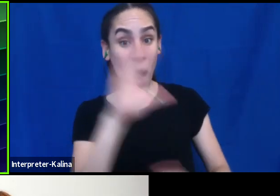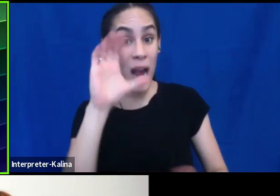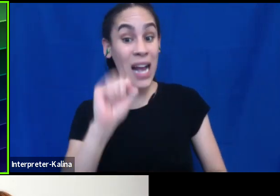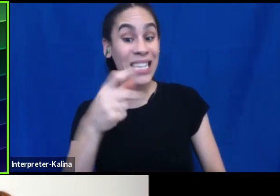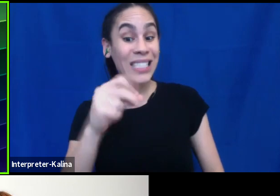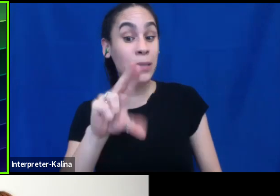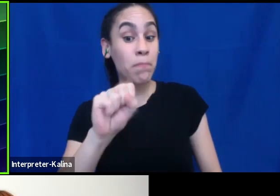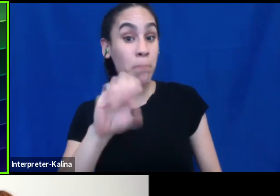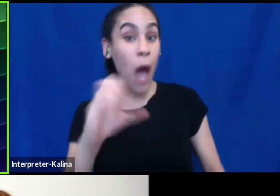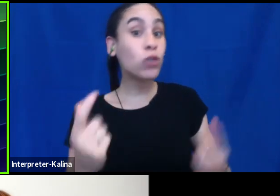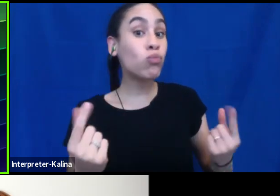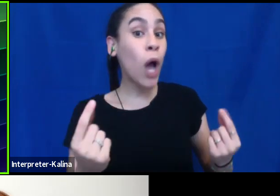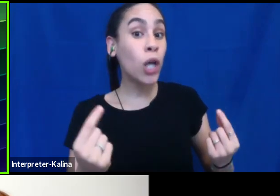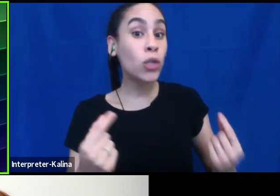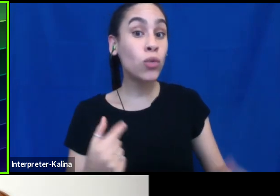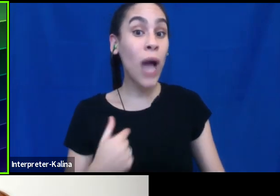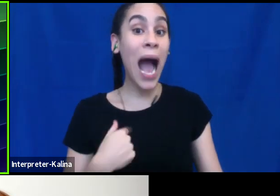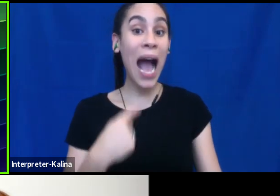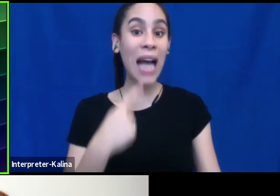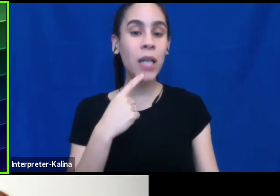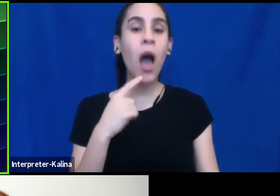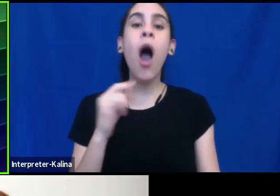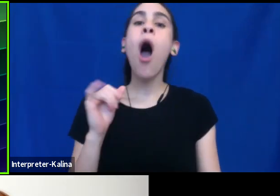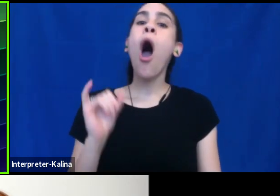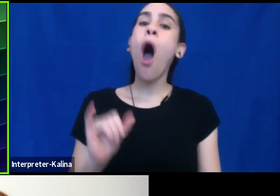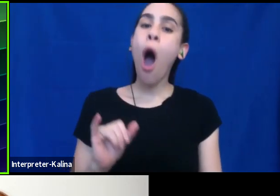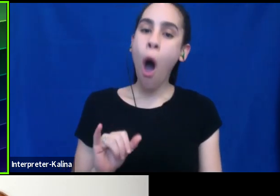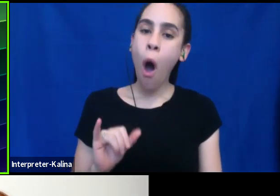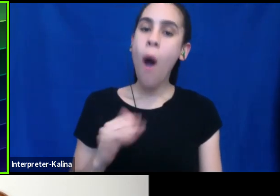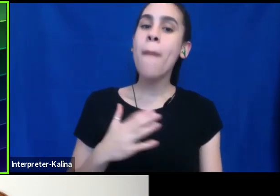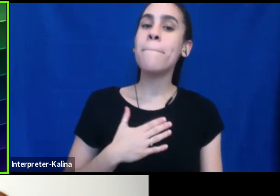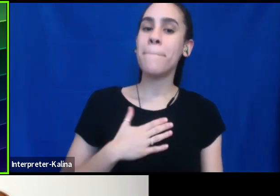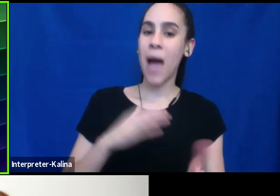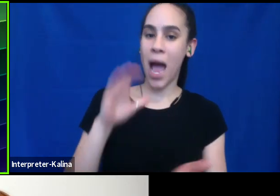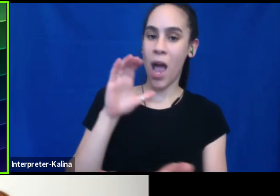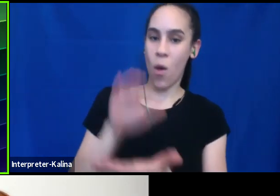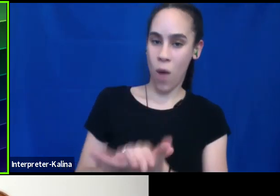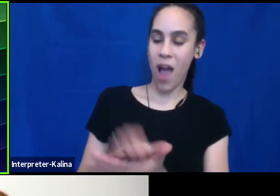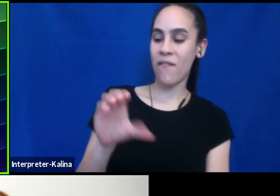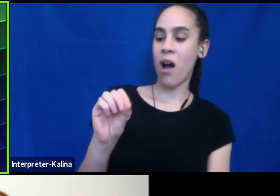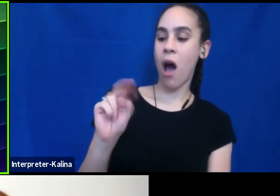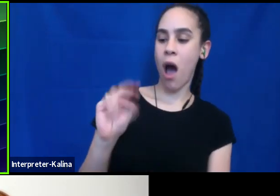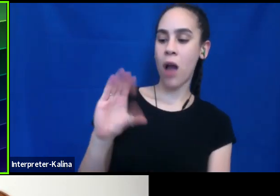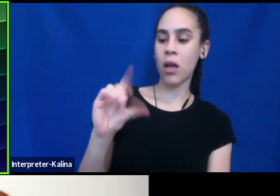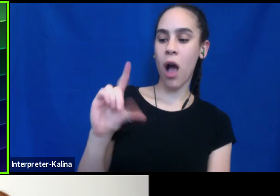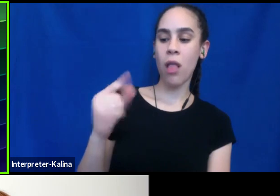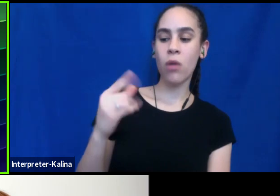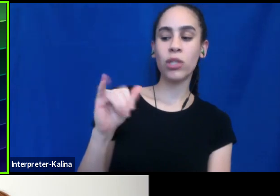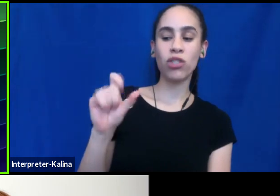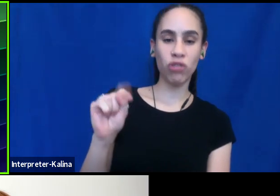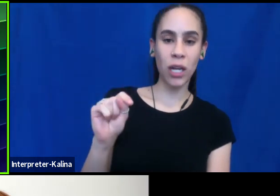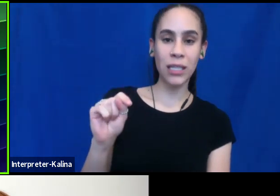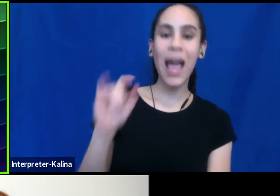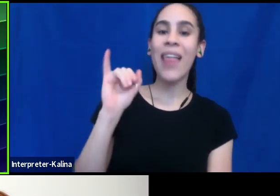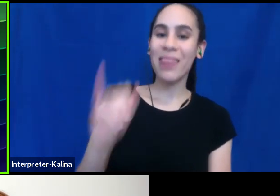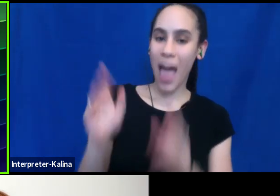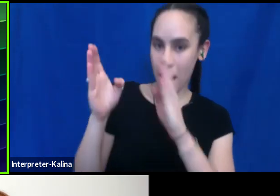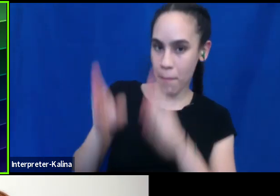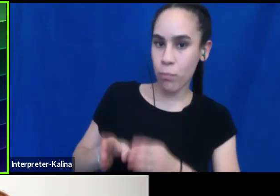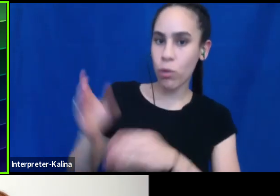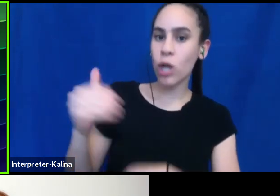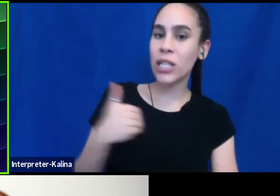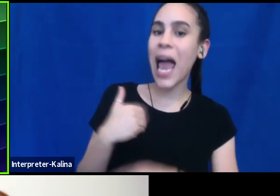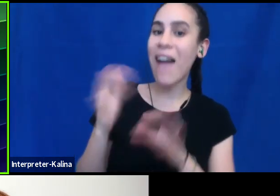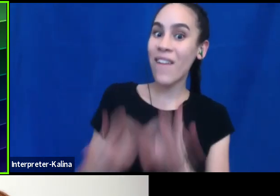do? And I say, oh, my wife is an oncologist. That person now has valuable information about